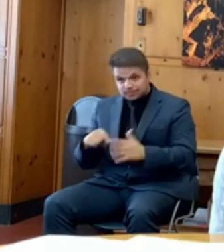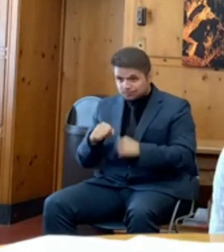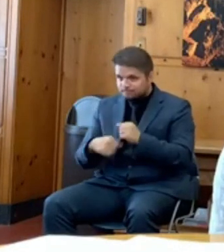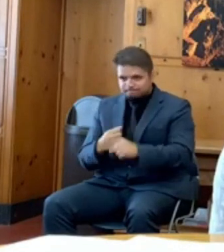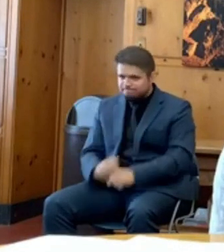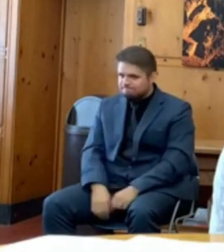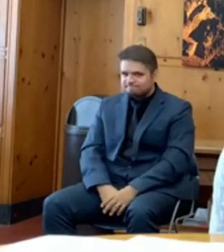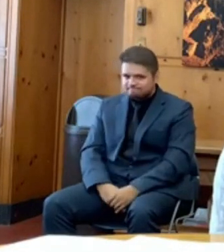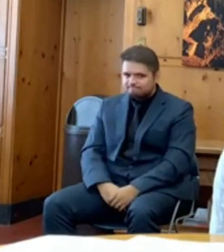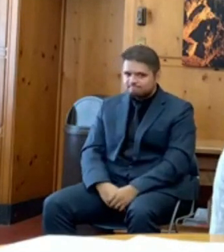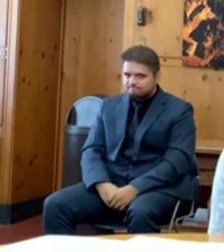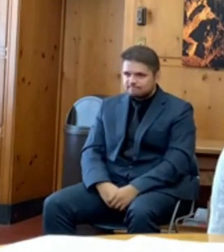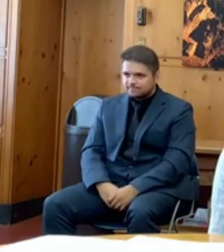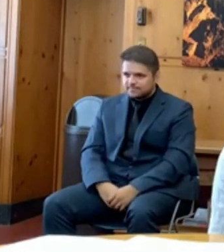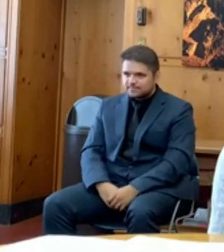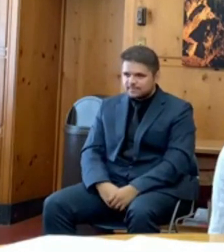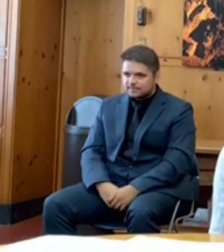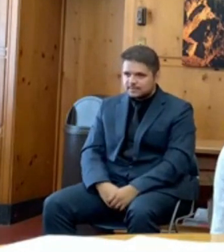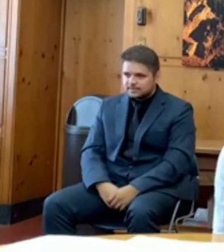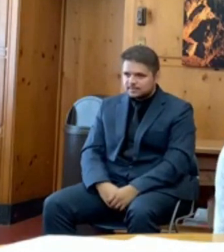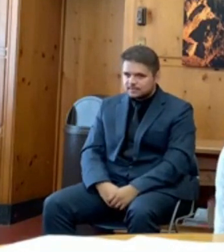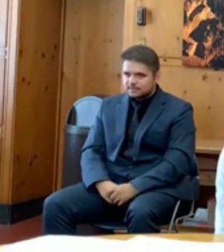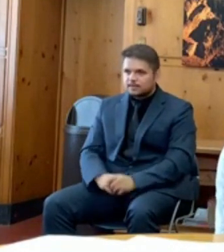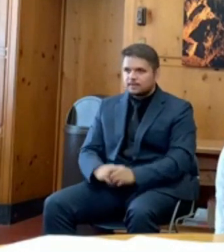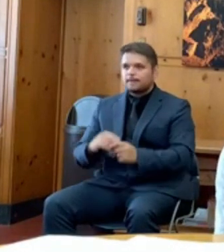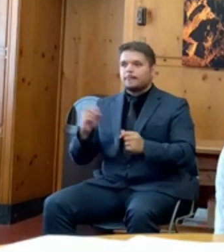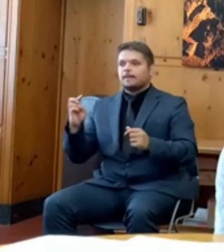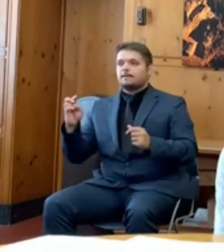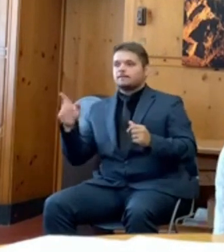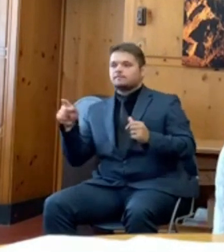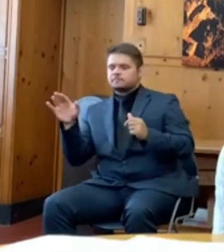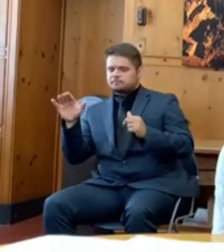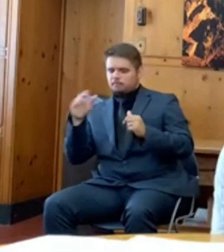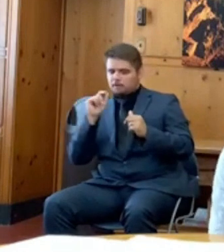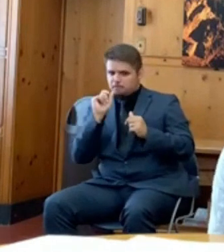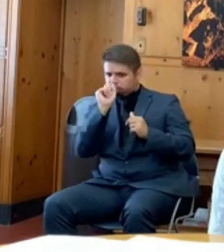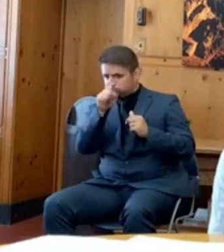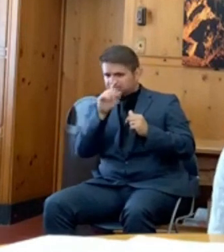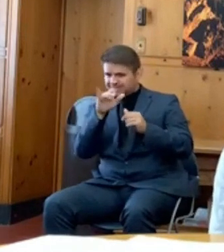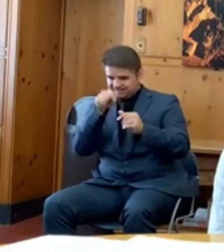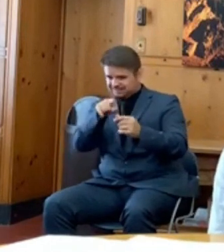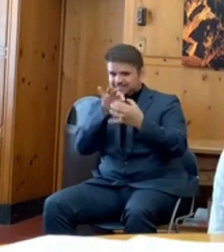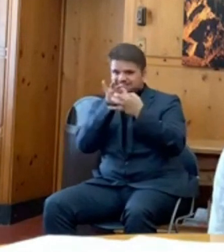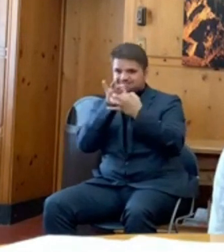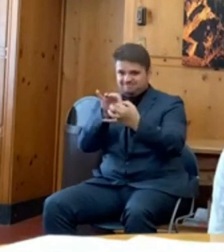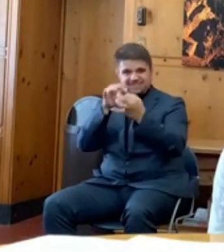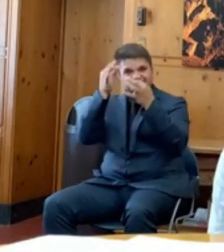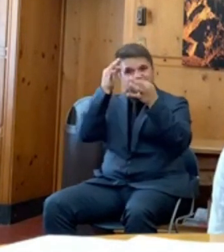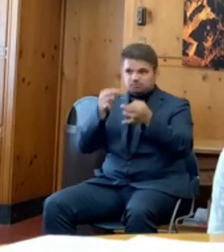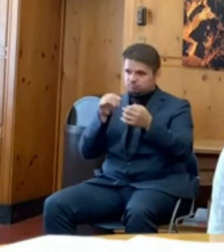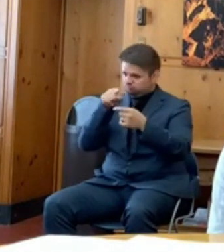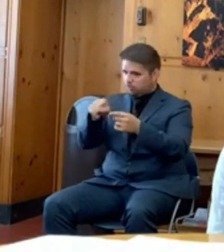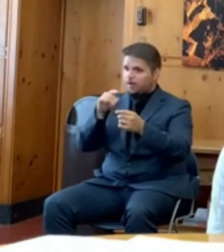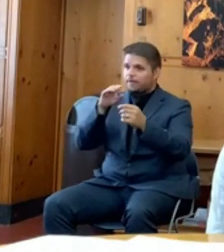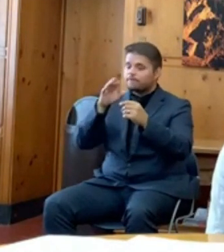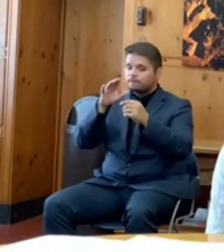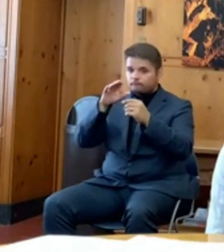Does this decision on football trickle down in any way or reflect any way